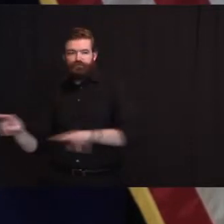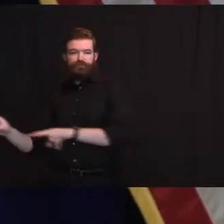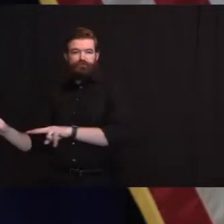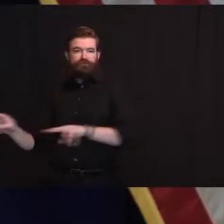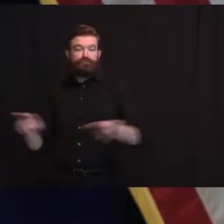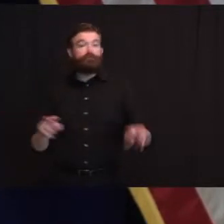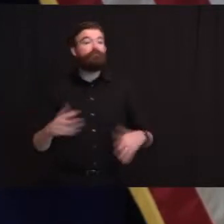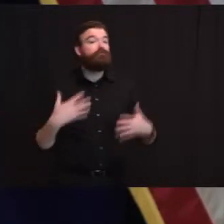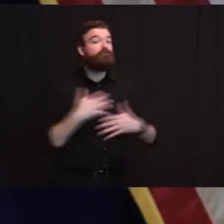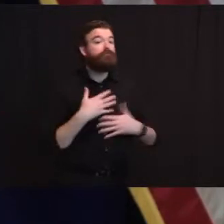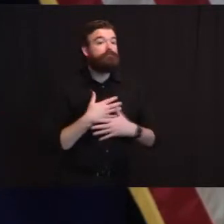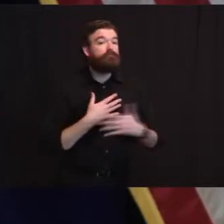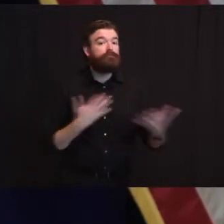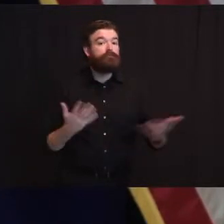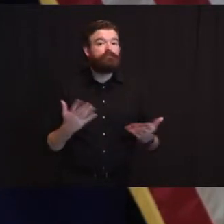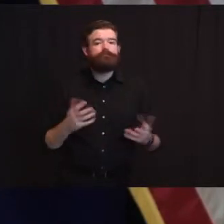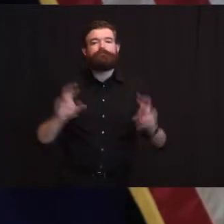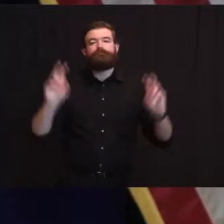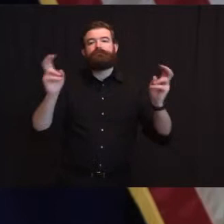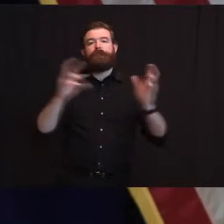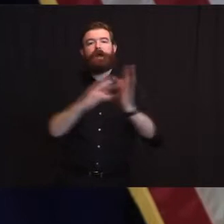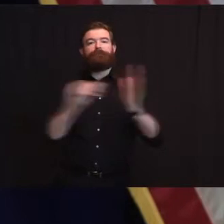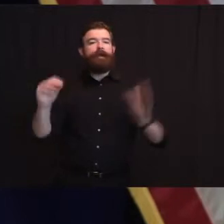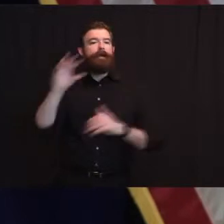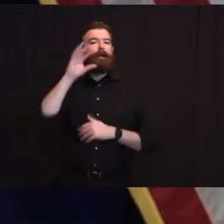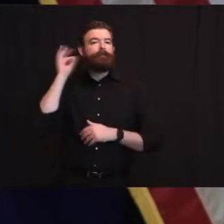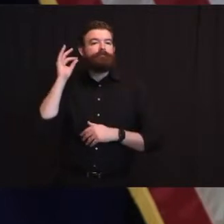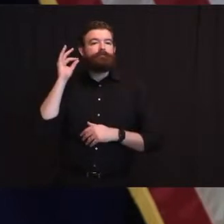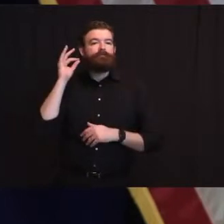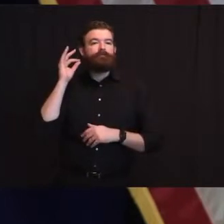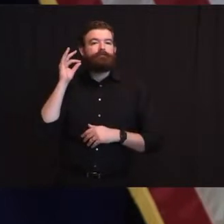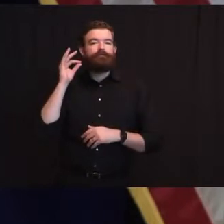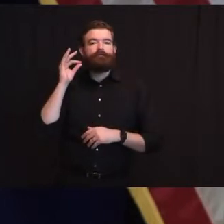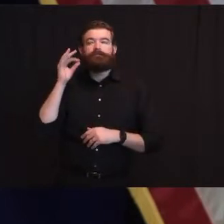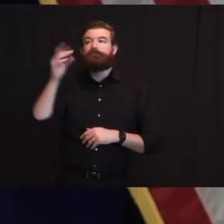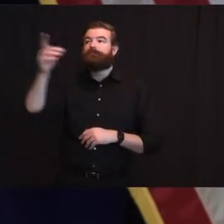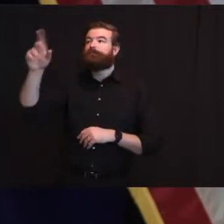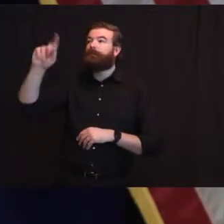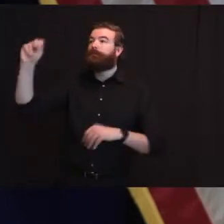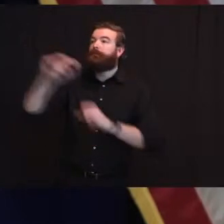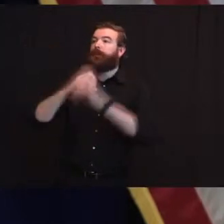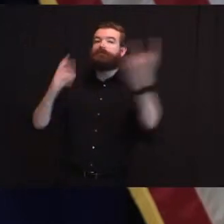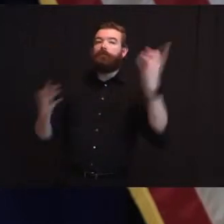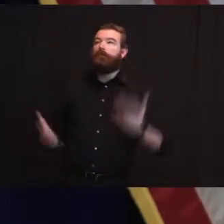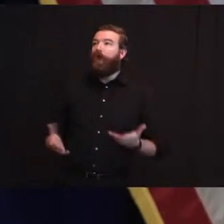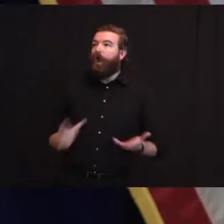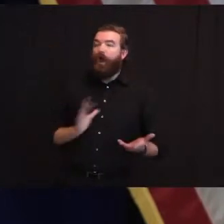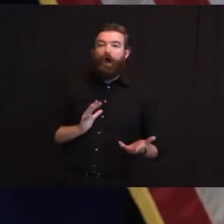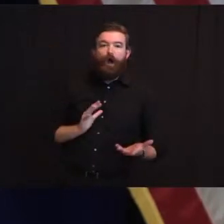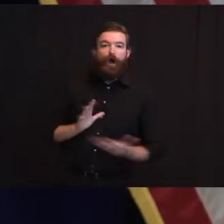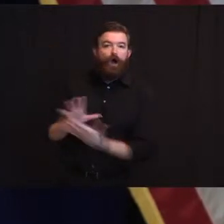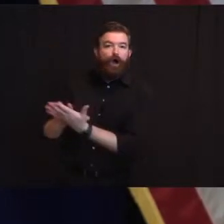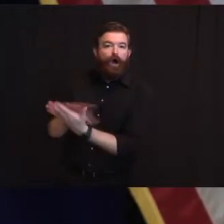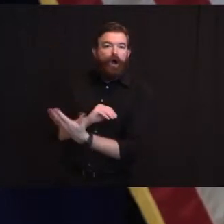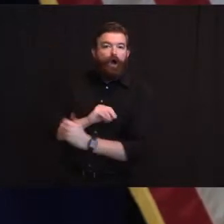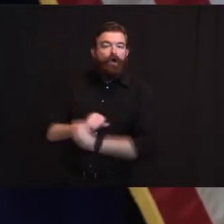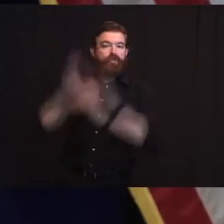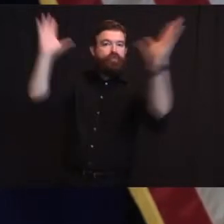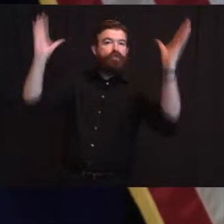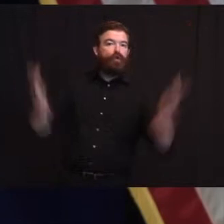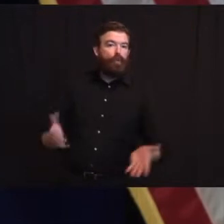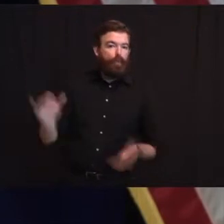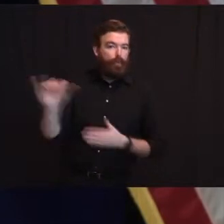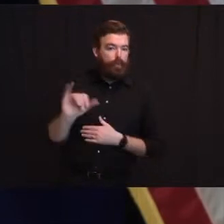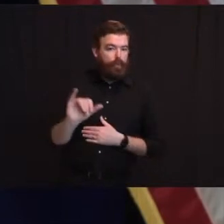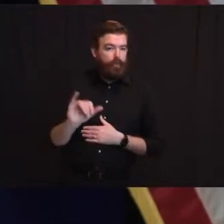always a concern for us, so from a critical infrastructure, intelligence-sharing standpoint, that's a 24-7